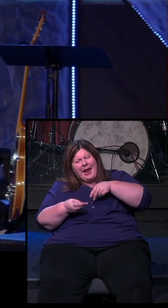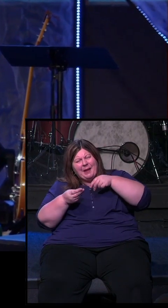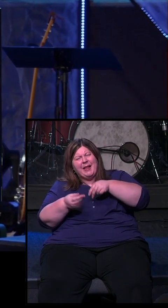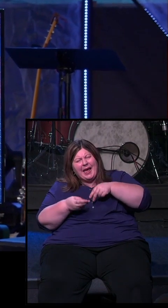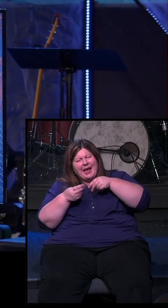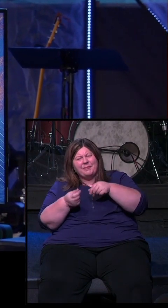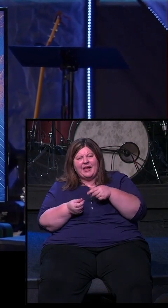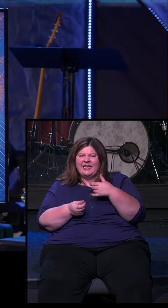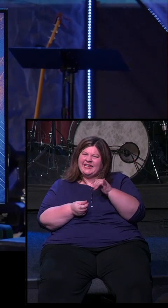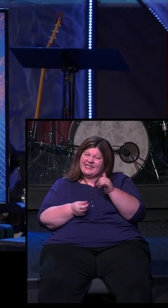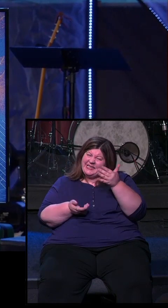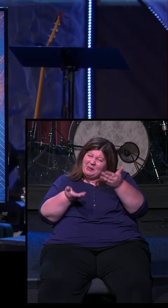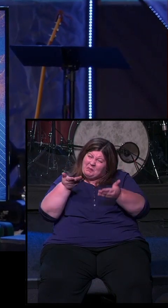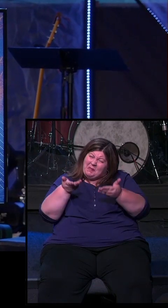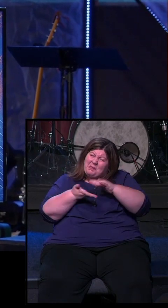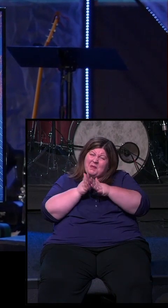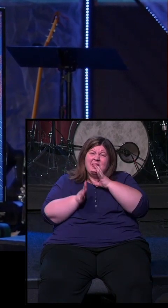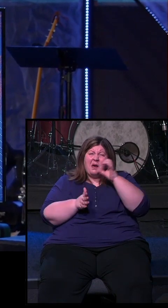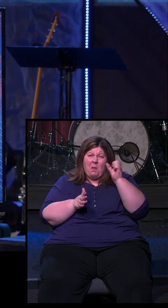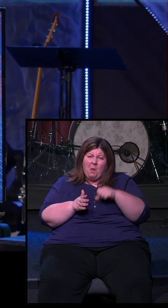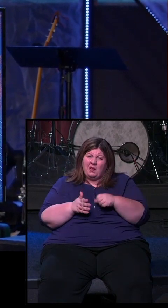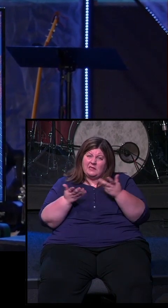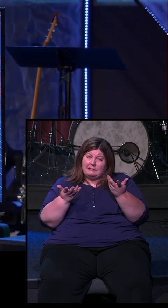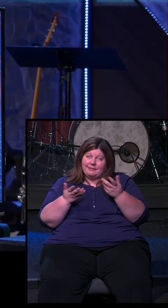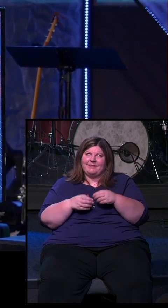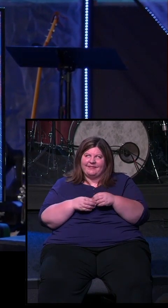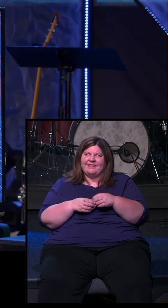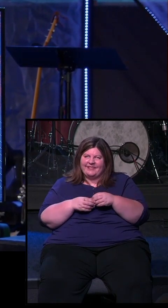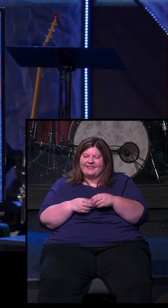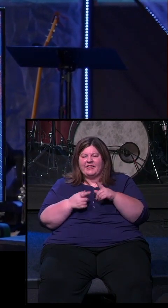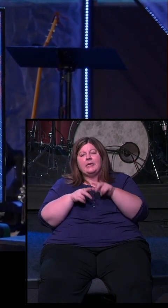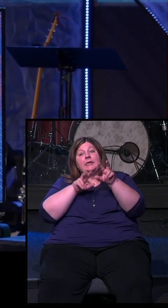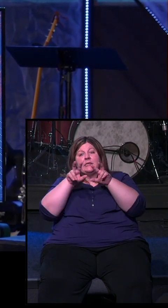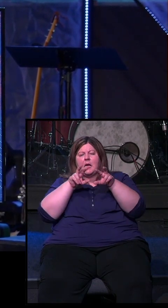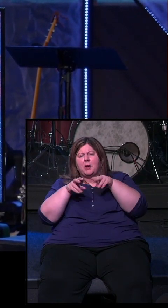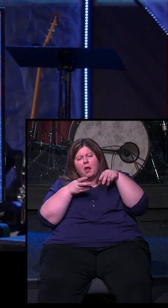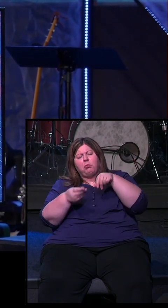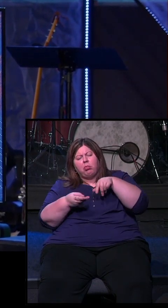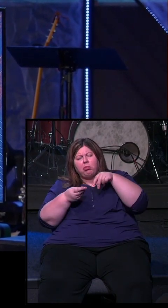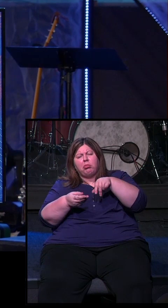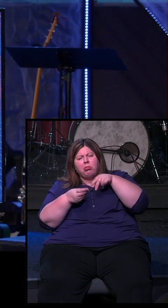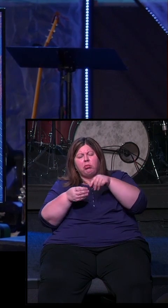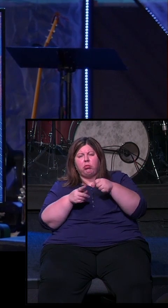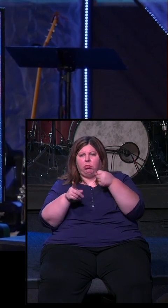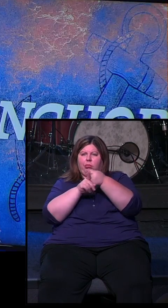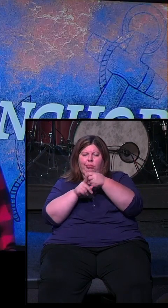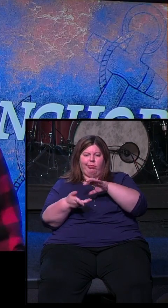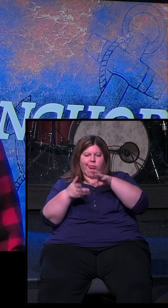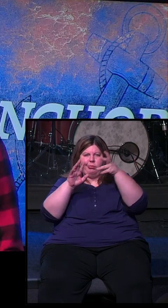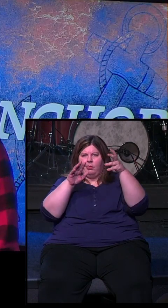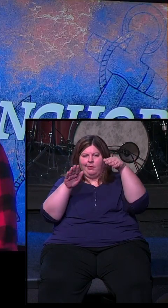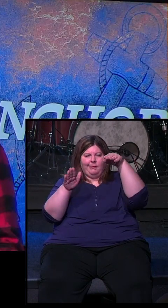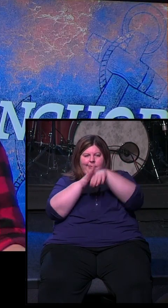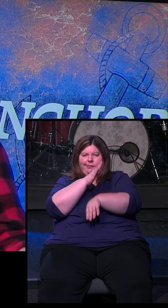old someday. It might happen. No matter how much you invest in the stock market, something unexpected may happen. There might be an